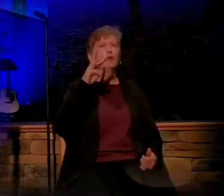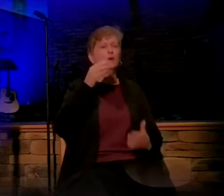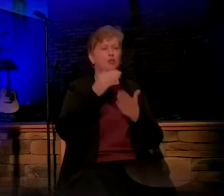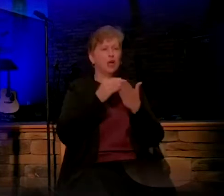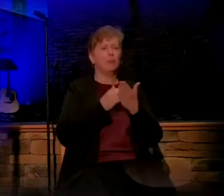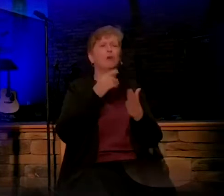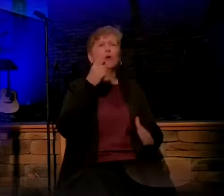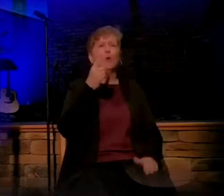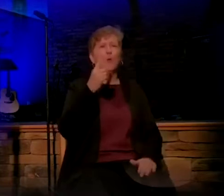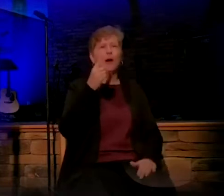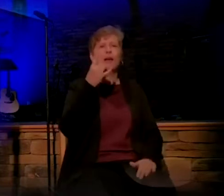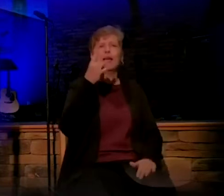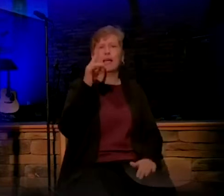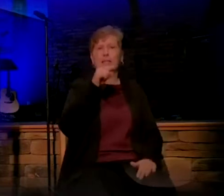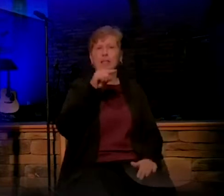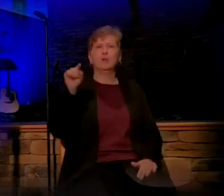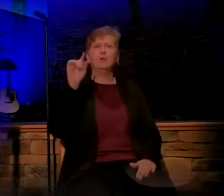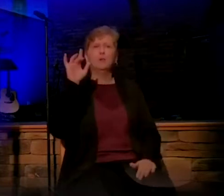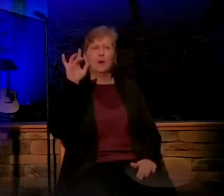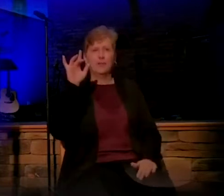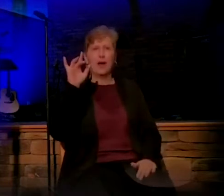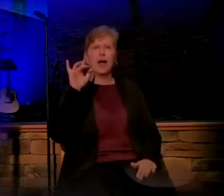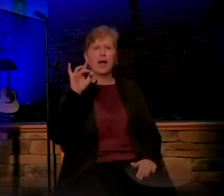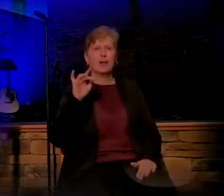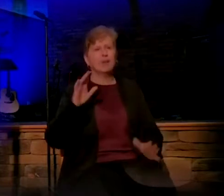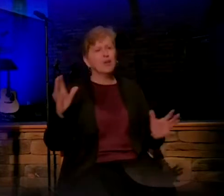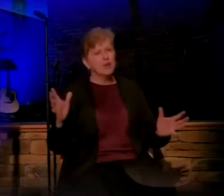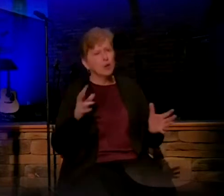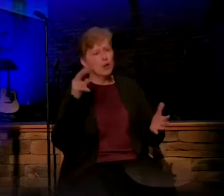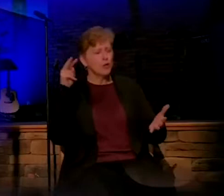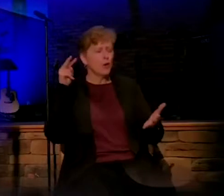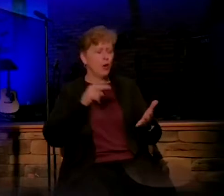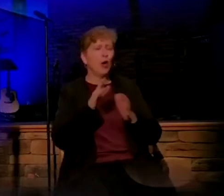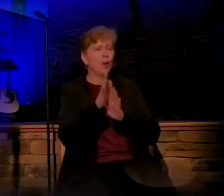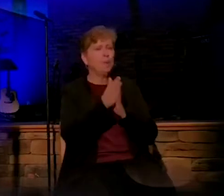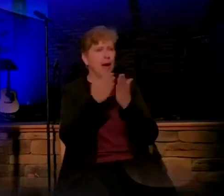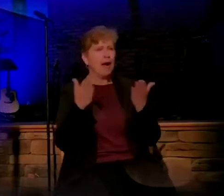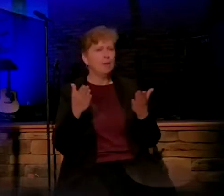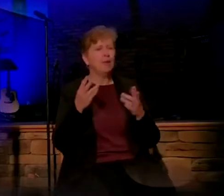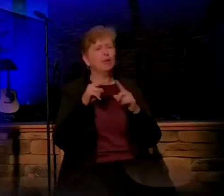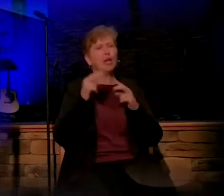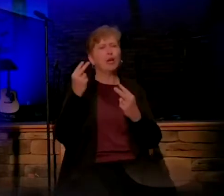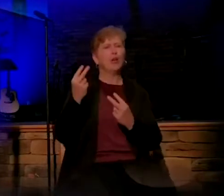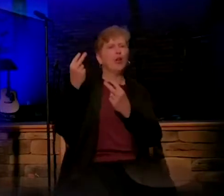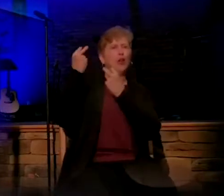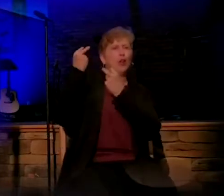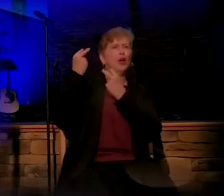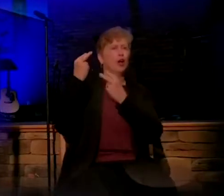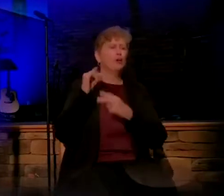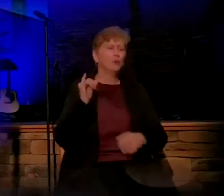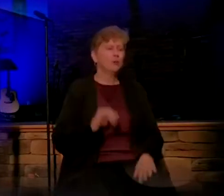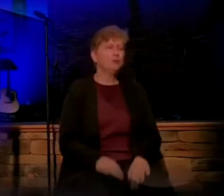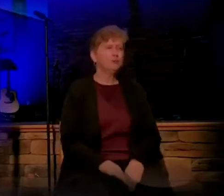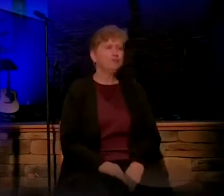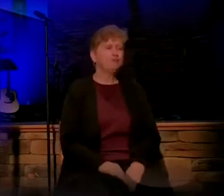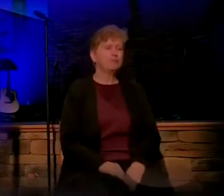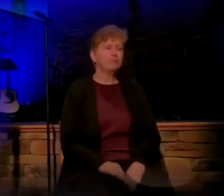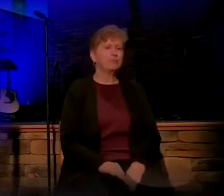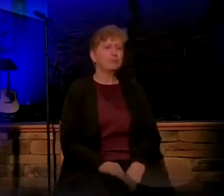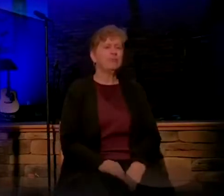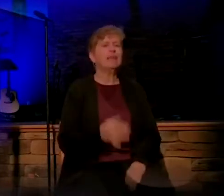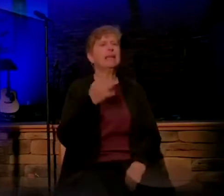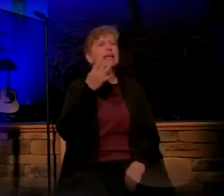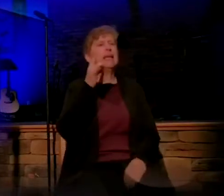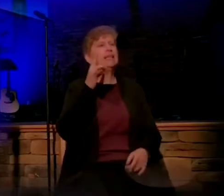I encourage you to follow along in your Bible. Words will be up on the screen whether you're here or at home. Matthew chapter 1, 18 to